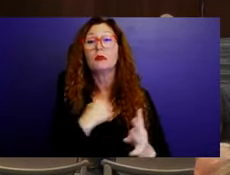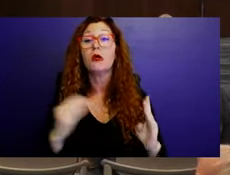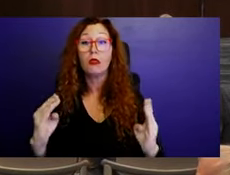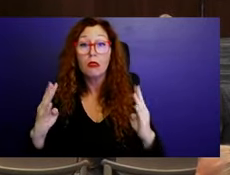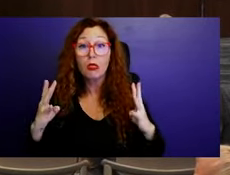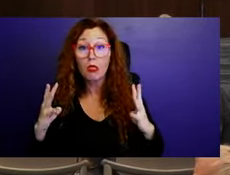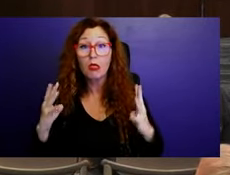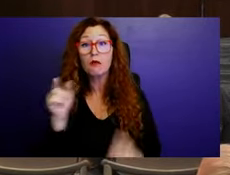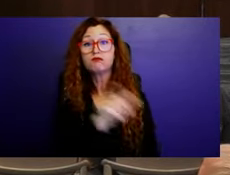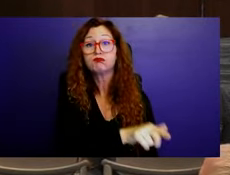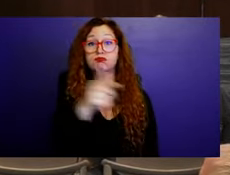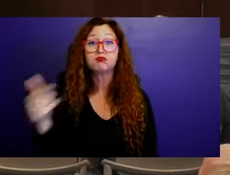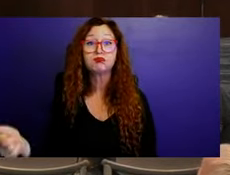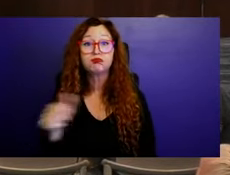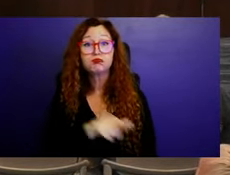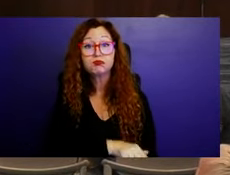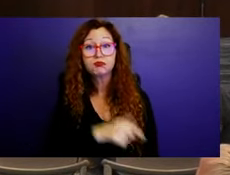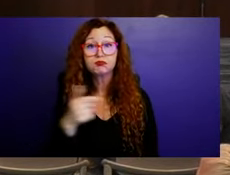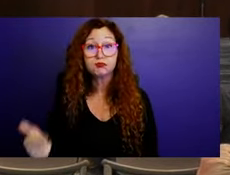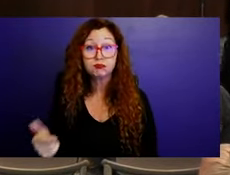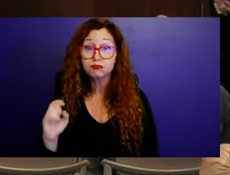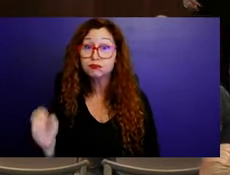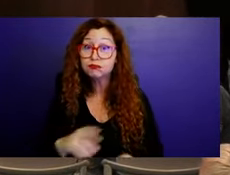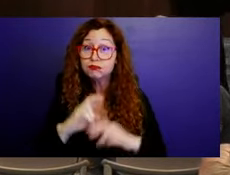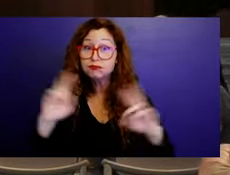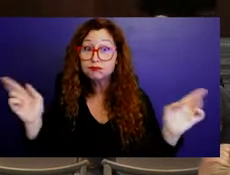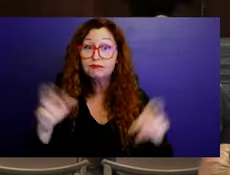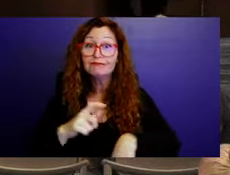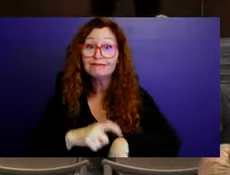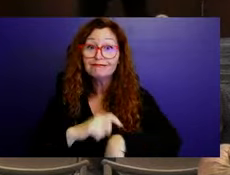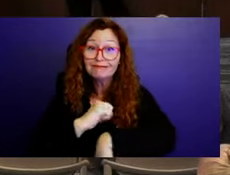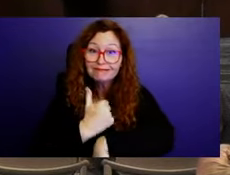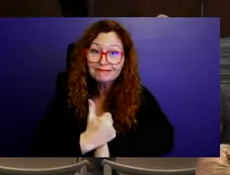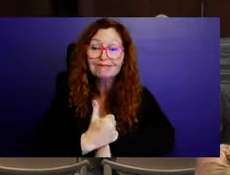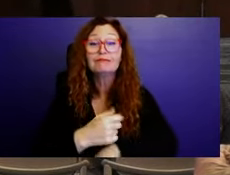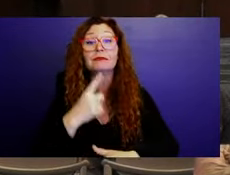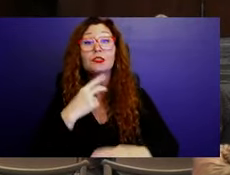again, we do have a timer. State your name for the record and begin when you're ready.